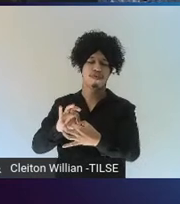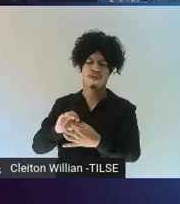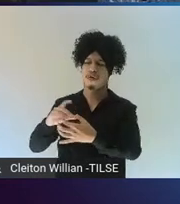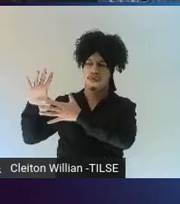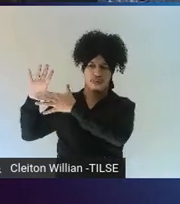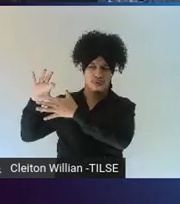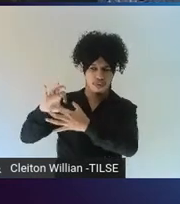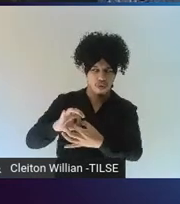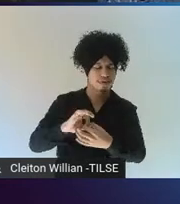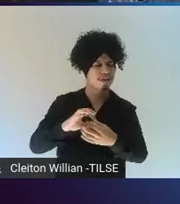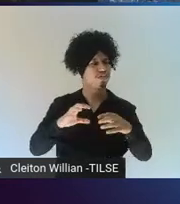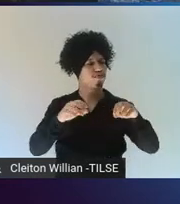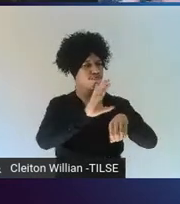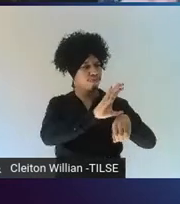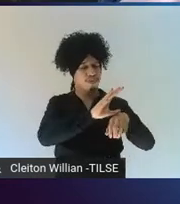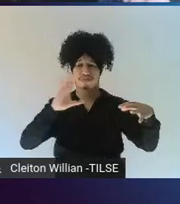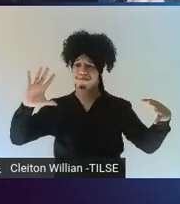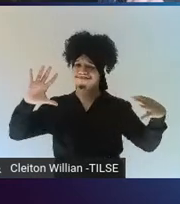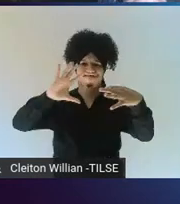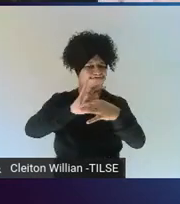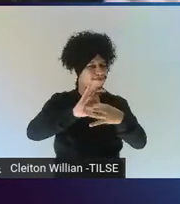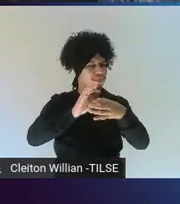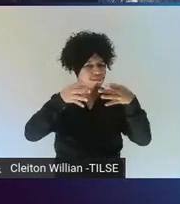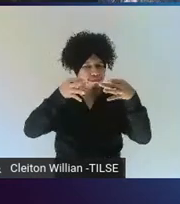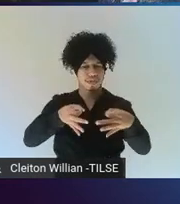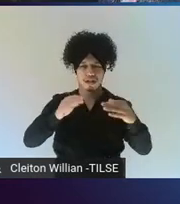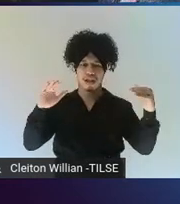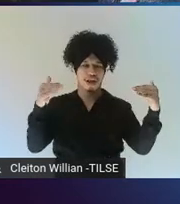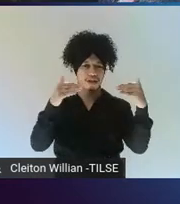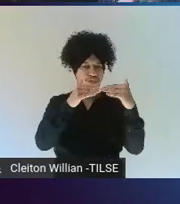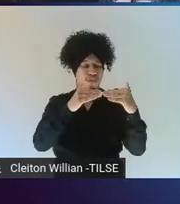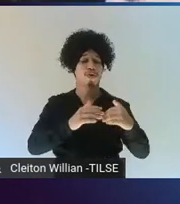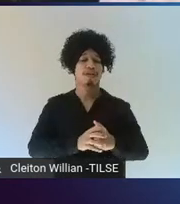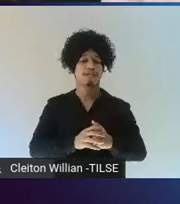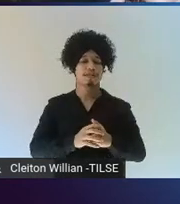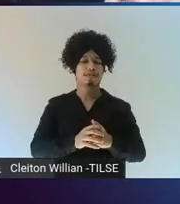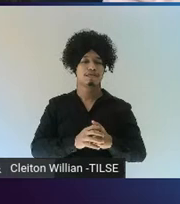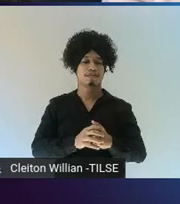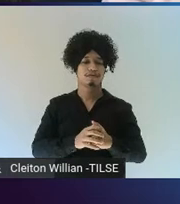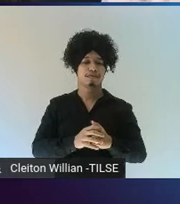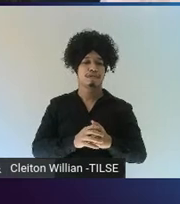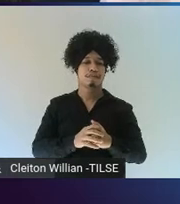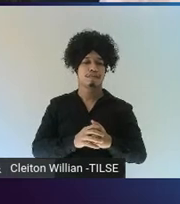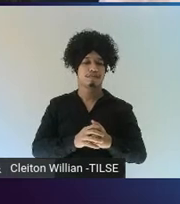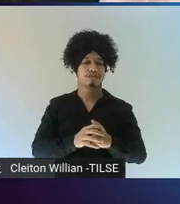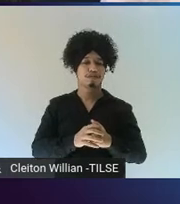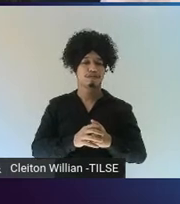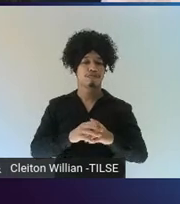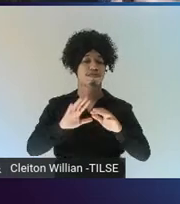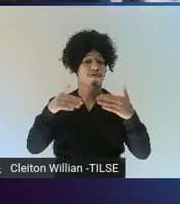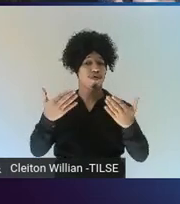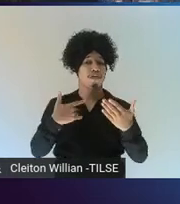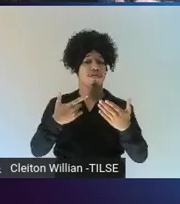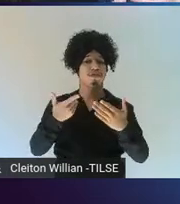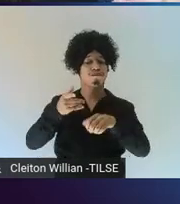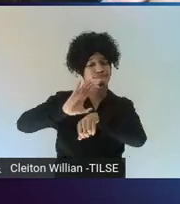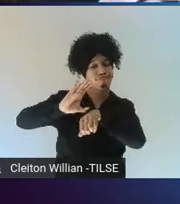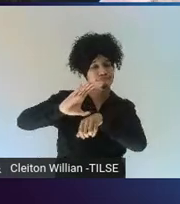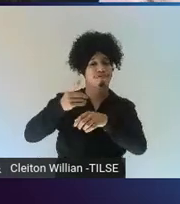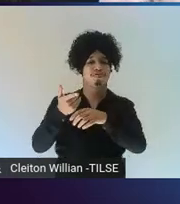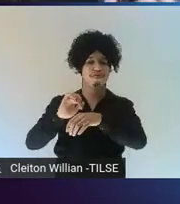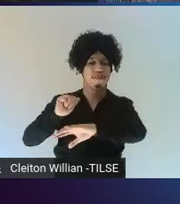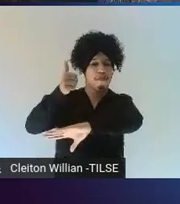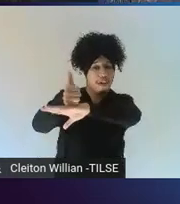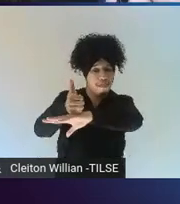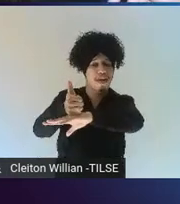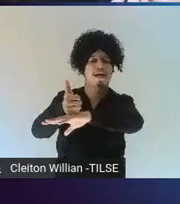so, when programs are implemented, they tend to start to look